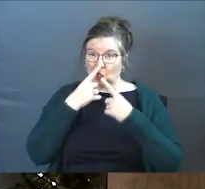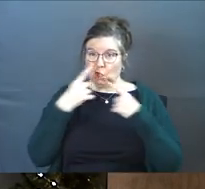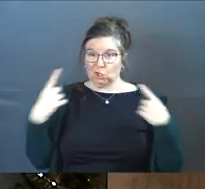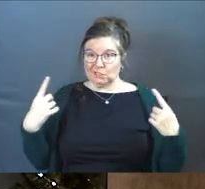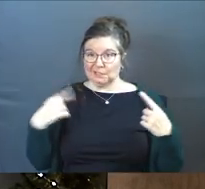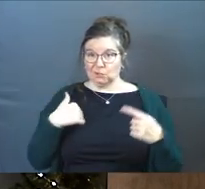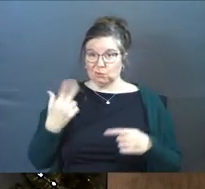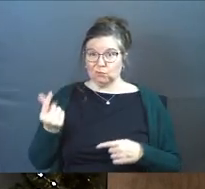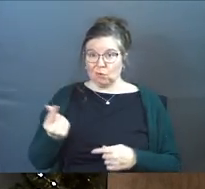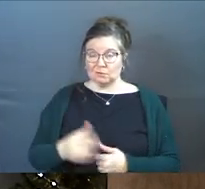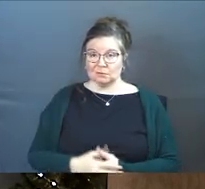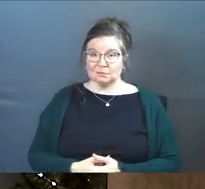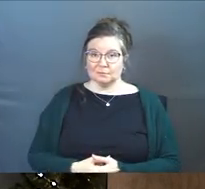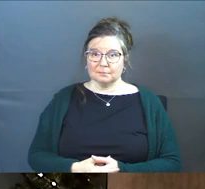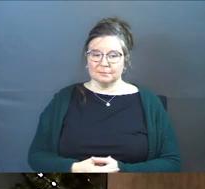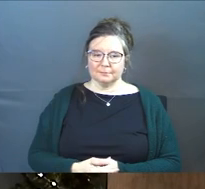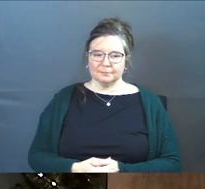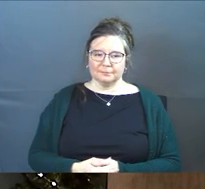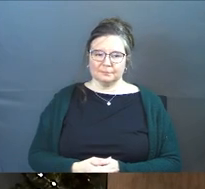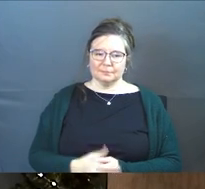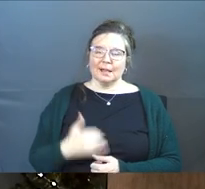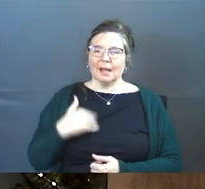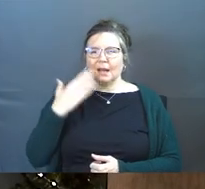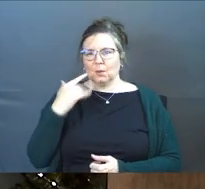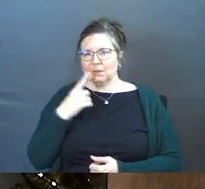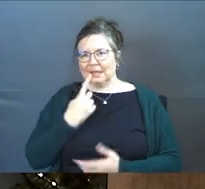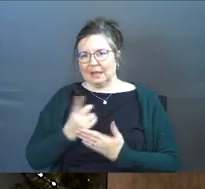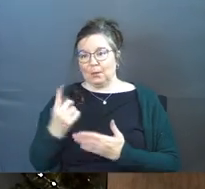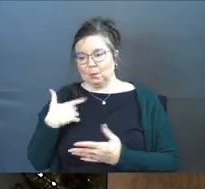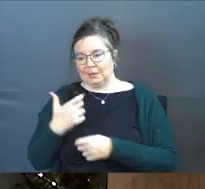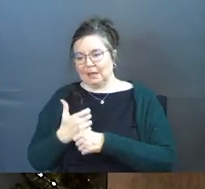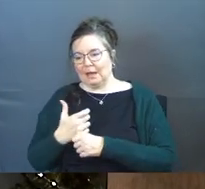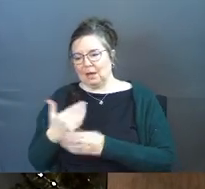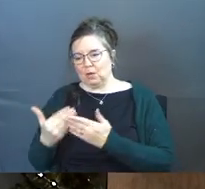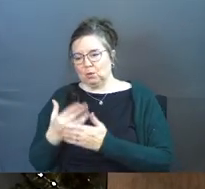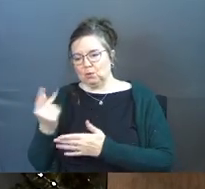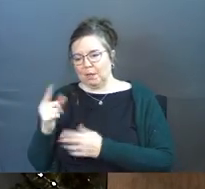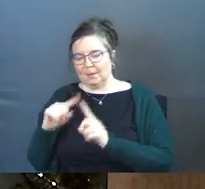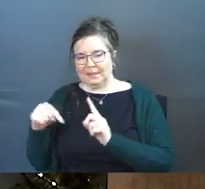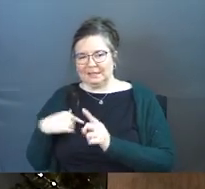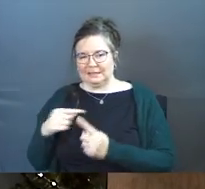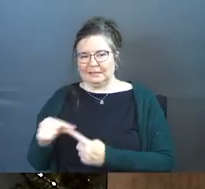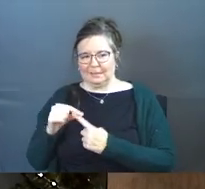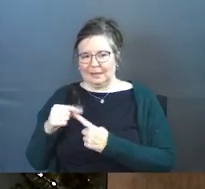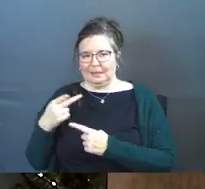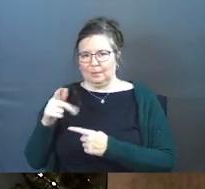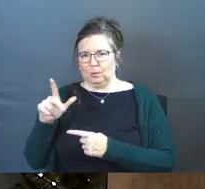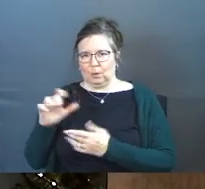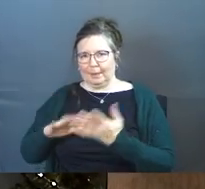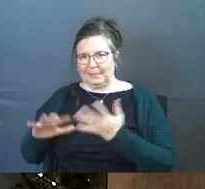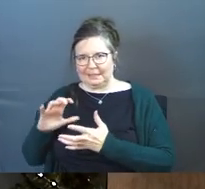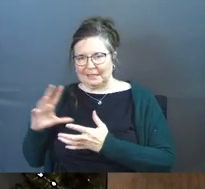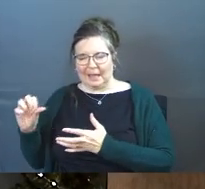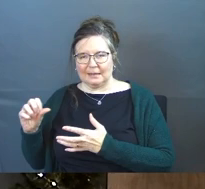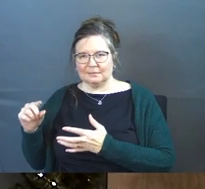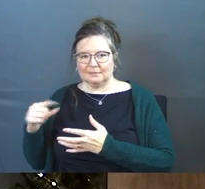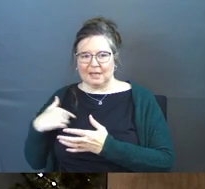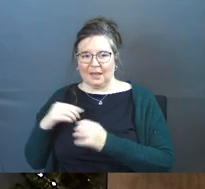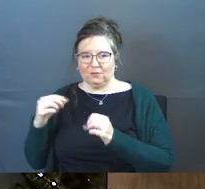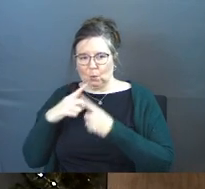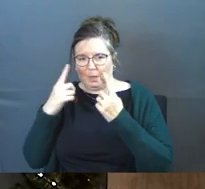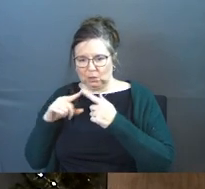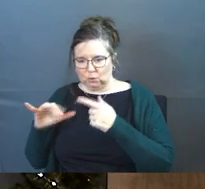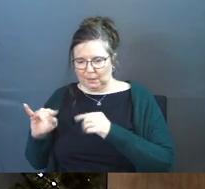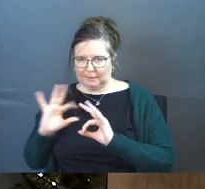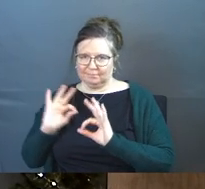allergic to dogs. And I know I said last week that we got a new dog, but it's a special pool to mix. And I've got